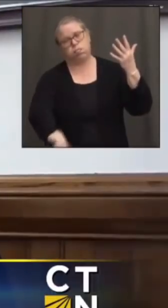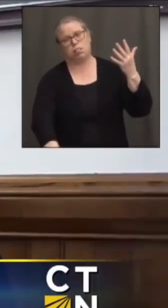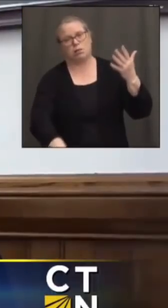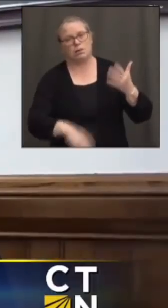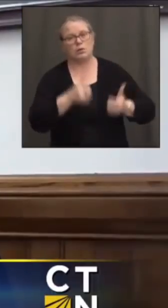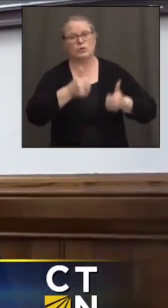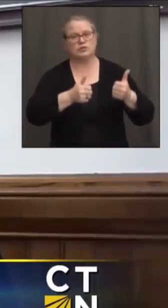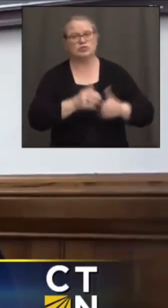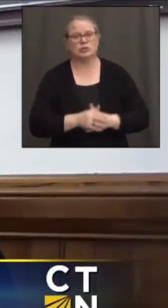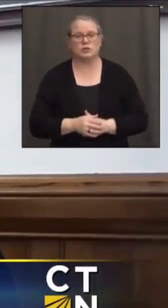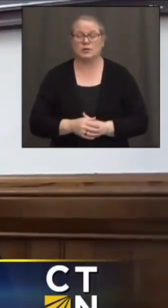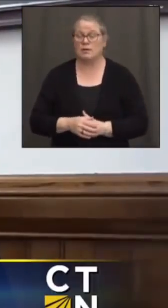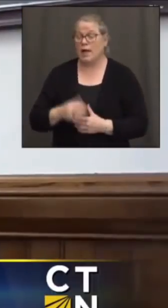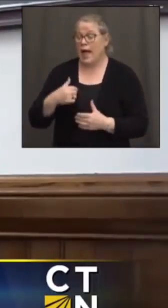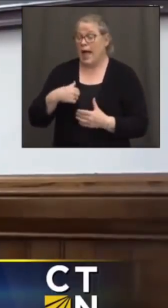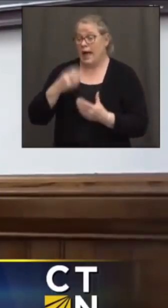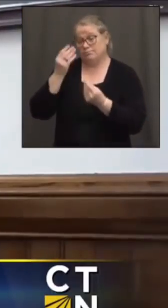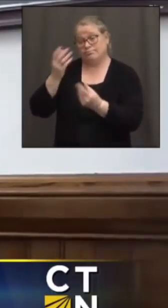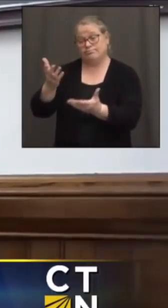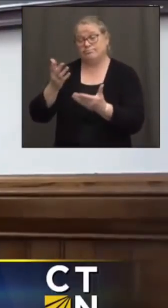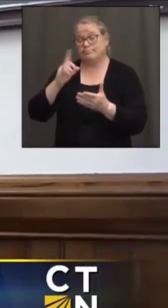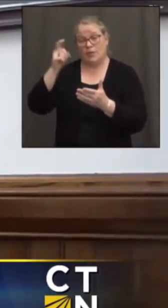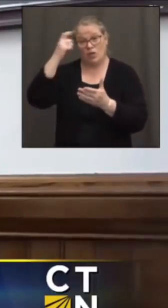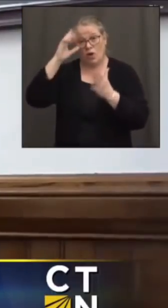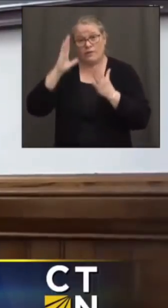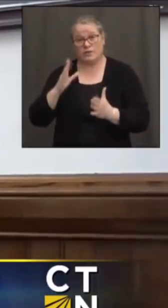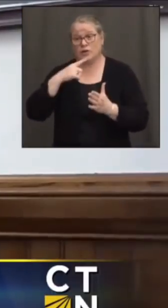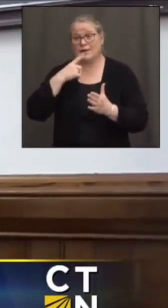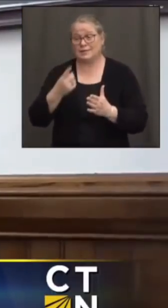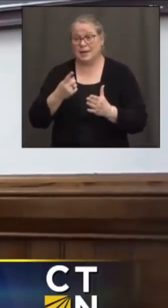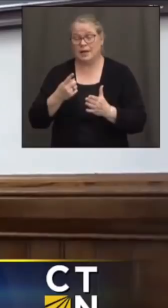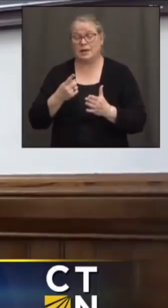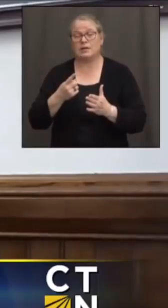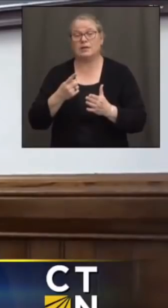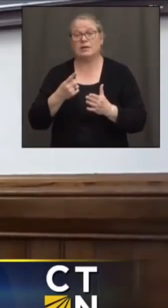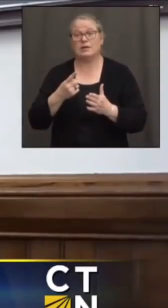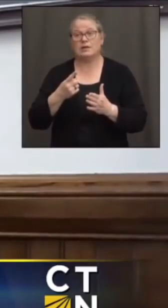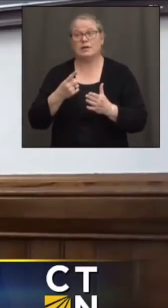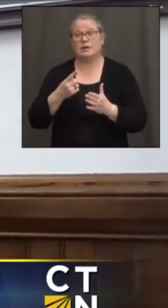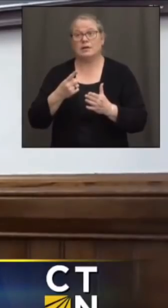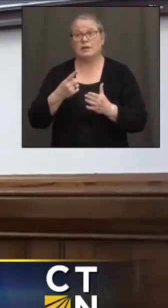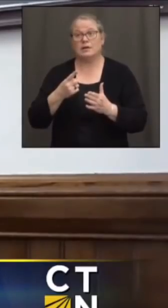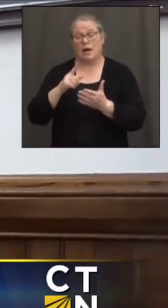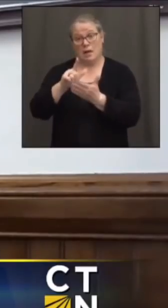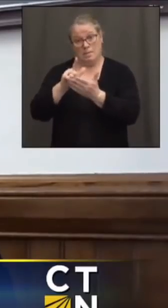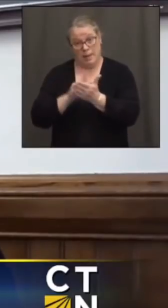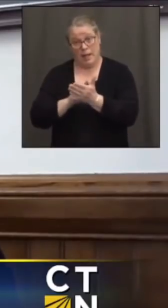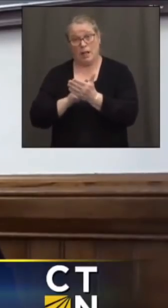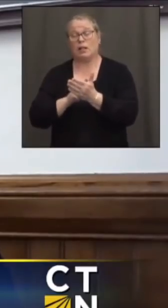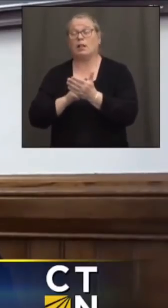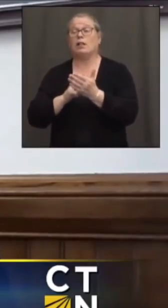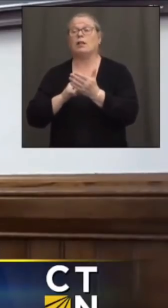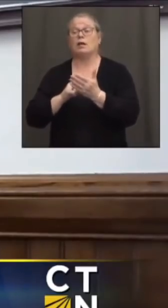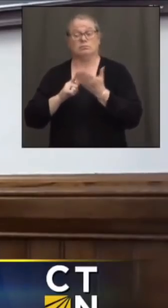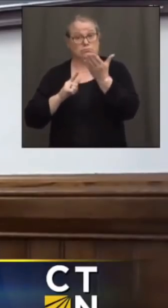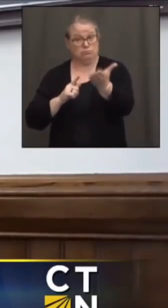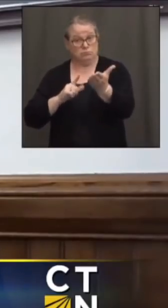I would say that the governor has stated that a bill that can get to his desk that represents